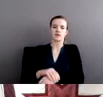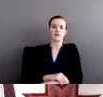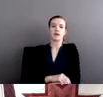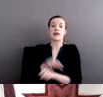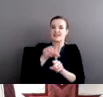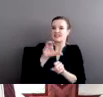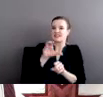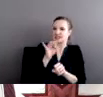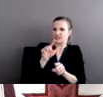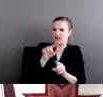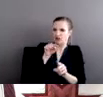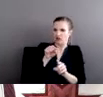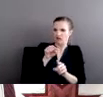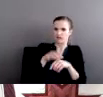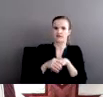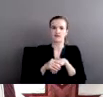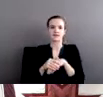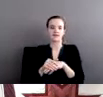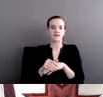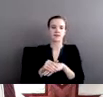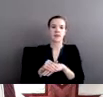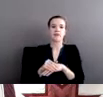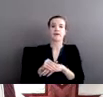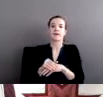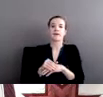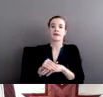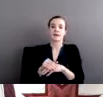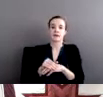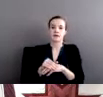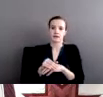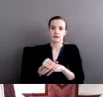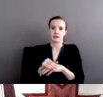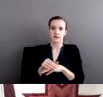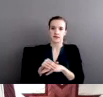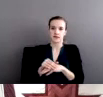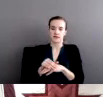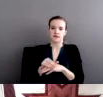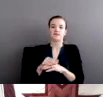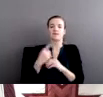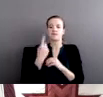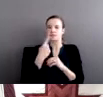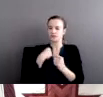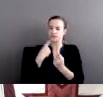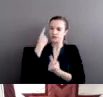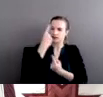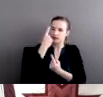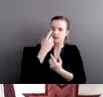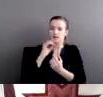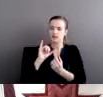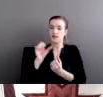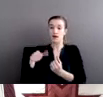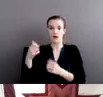One of the things that I started thinking about, along with many other Native activists and attorneys, was